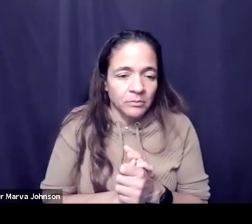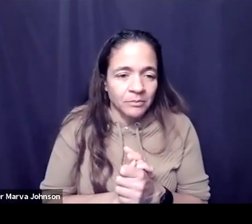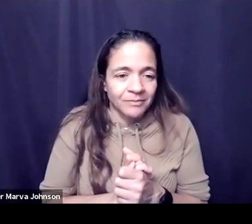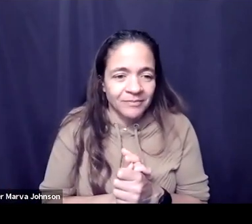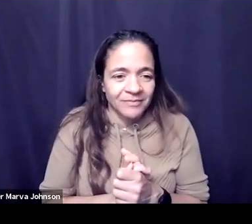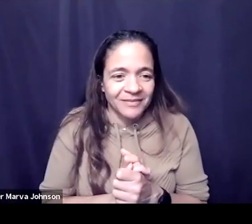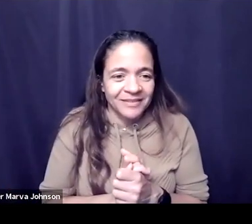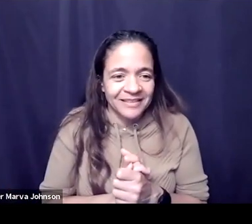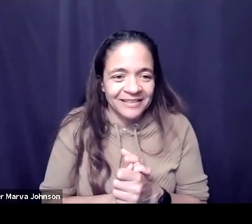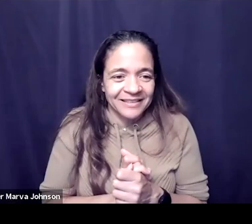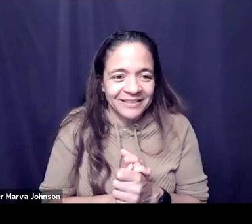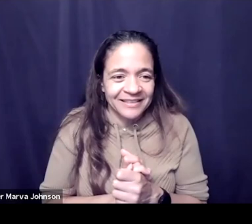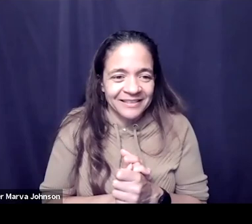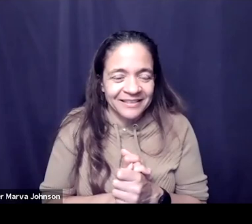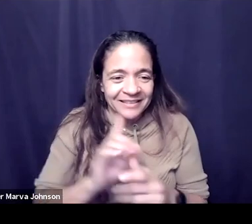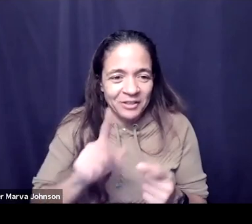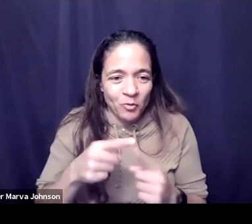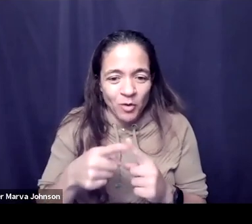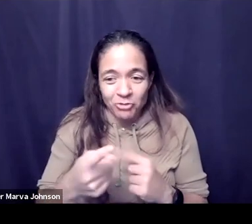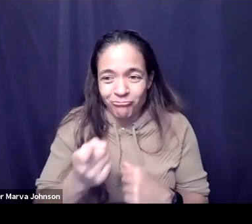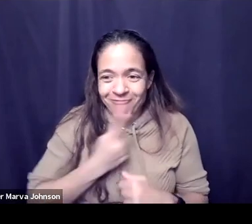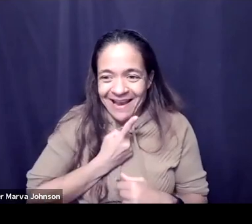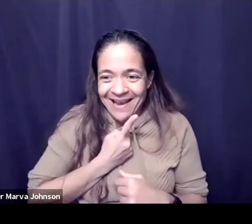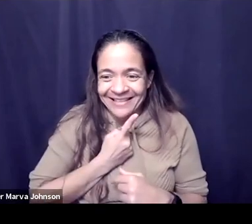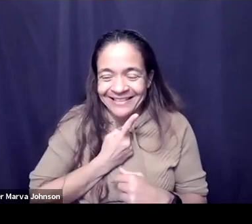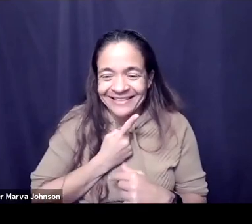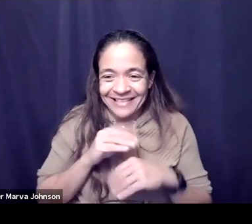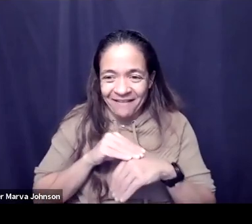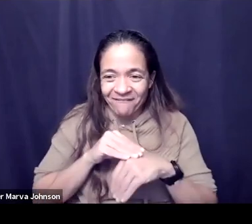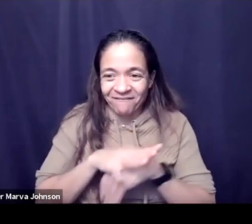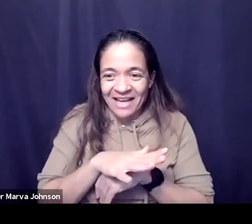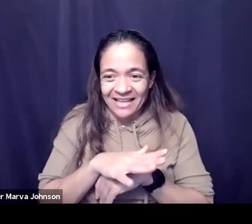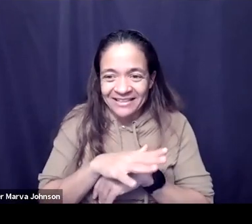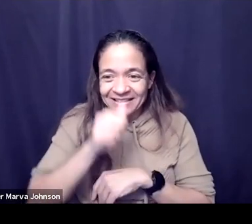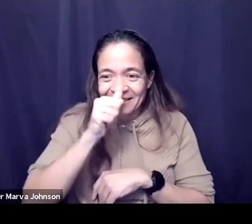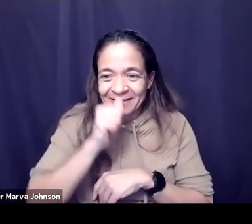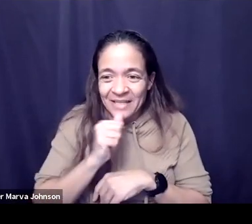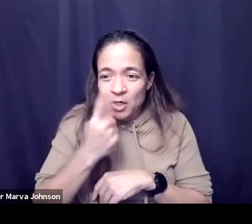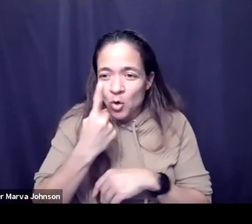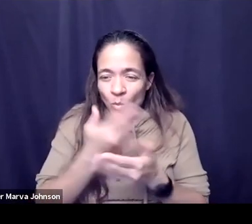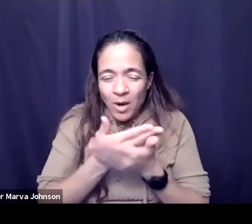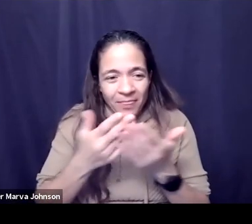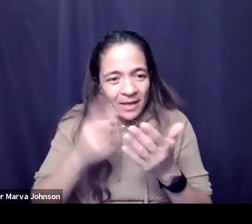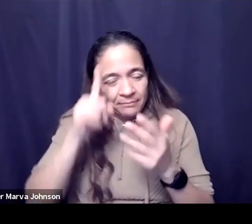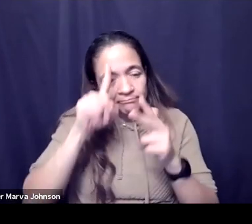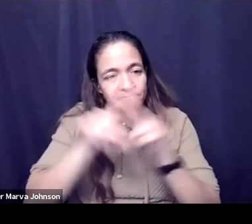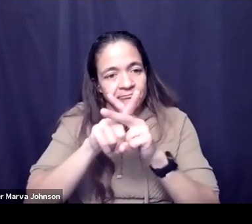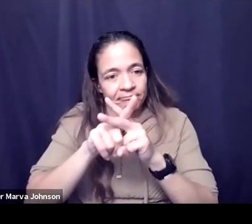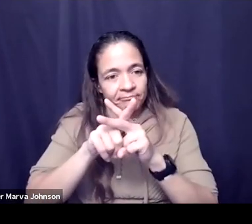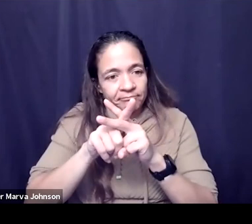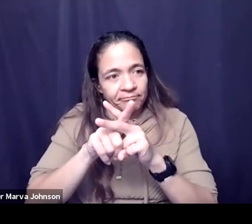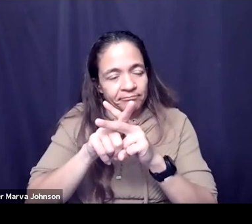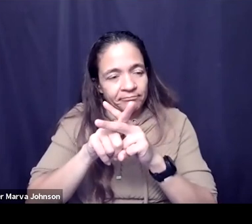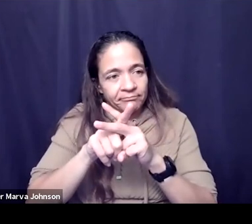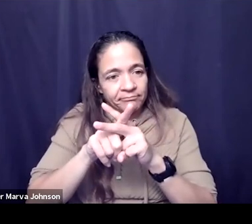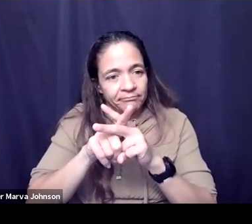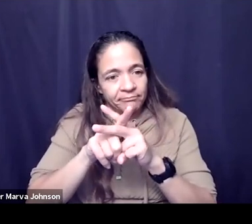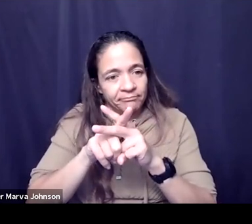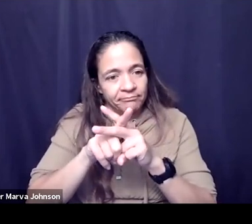you ask this question of advice on how to deal that's i mean that's the one thing that comes to mind around it's like uh